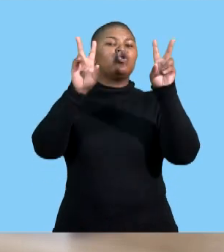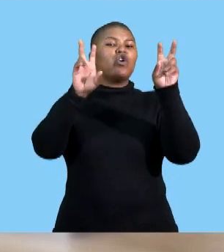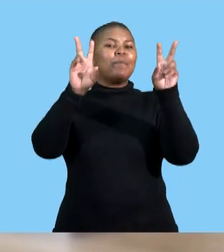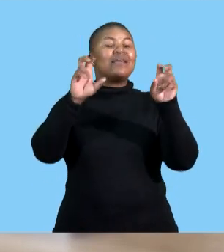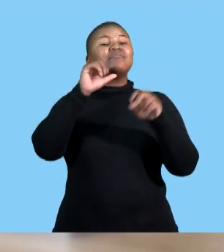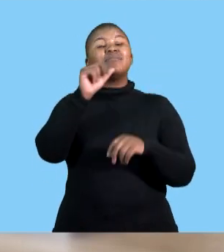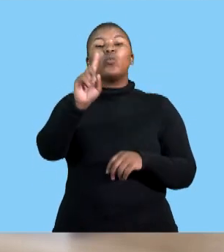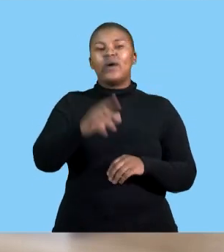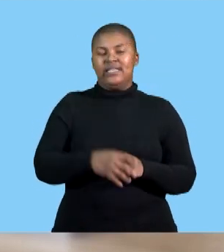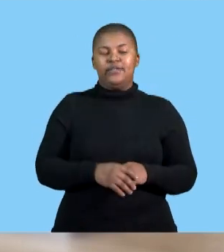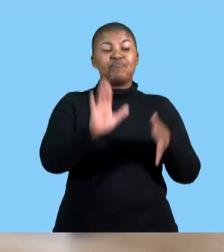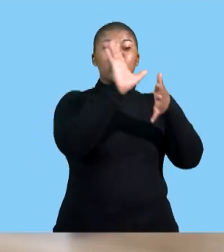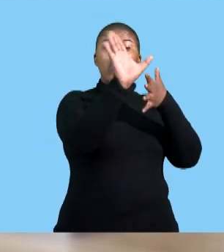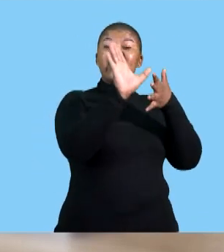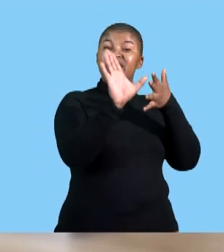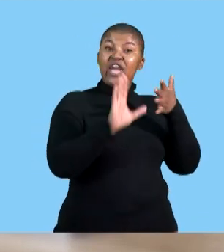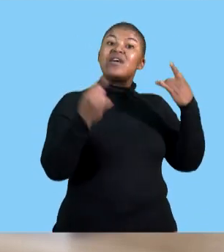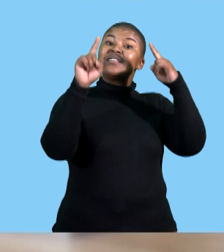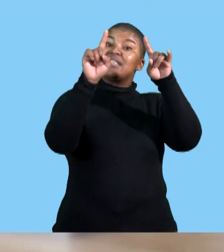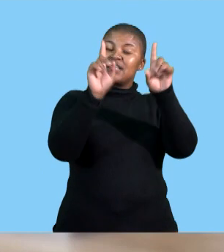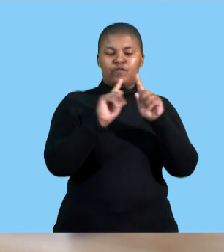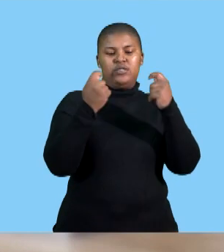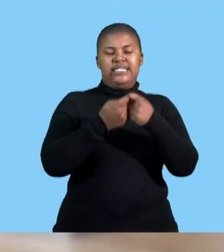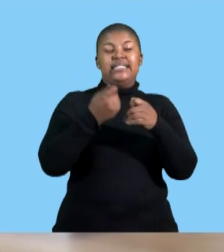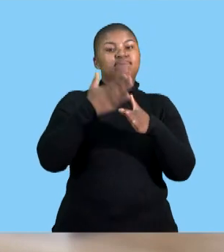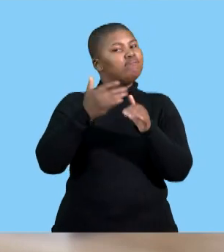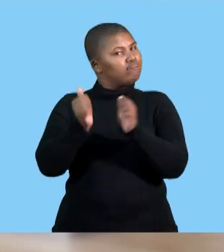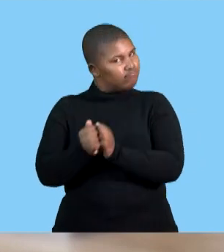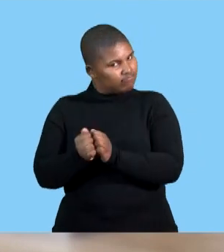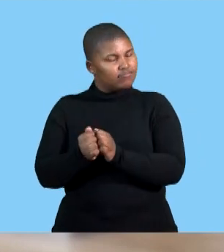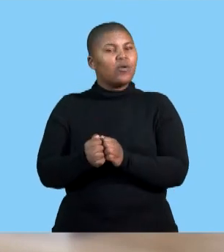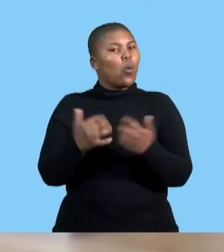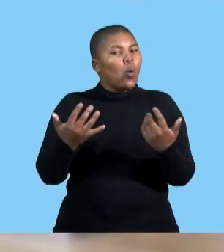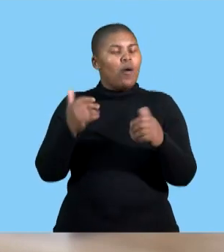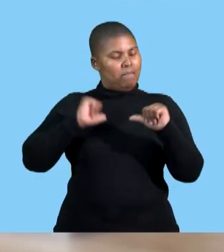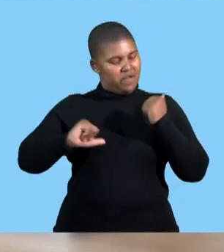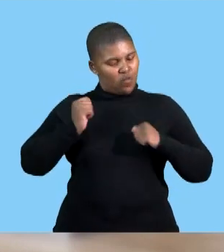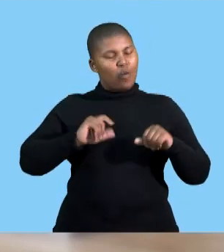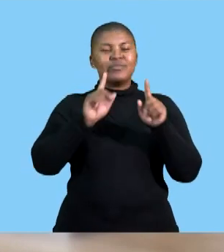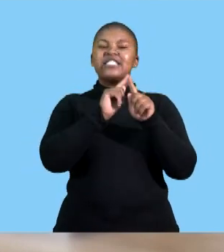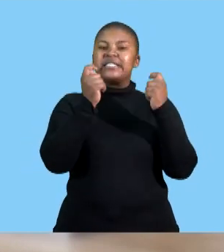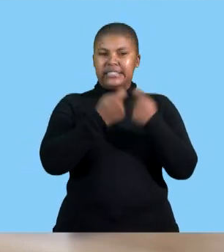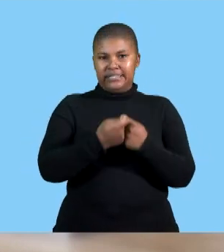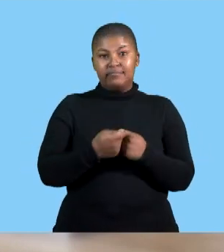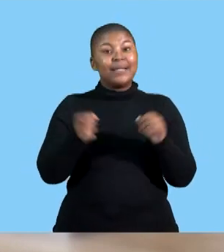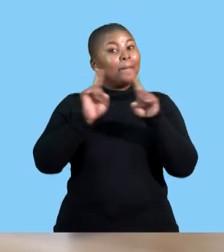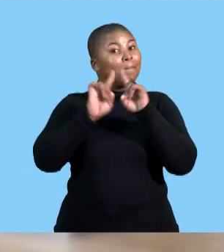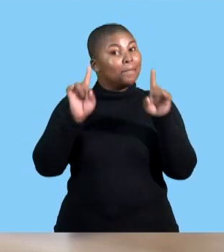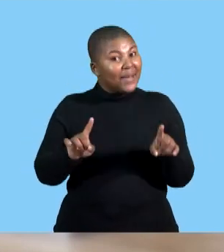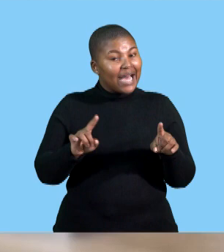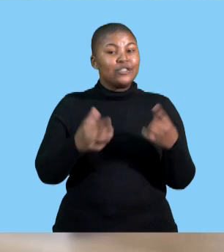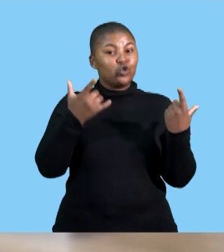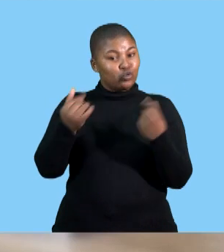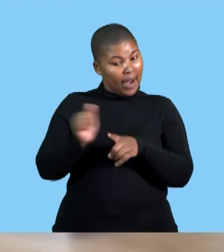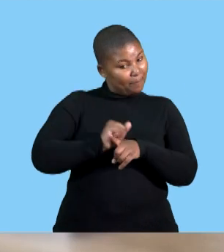topic that says criteria for successful team performance but today we are going to look at the practice and